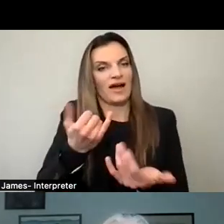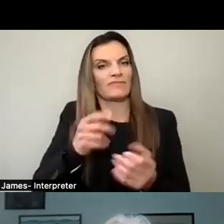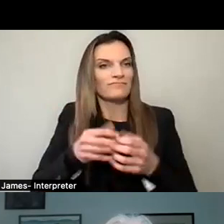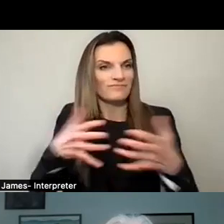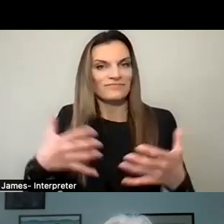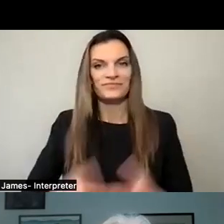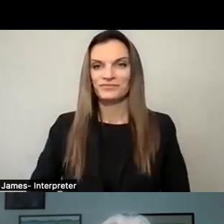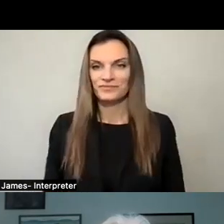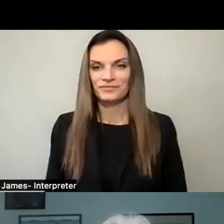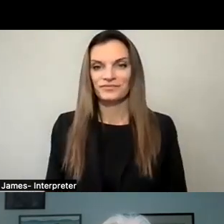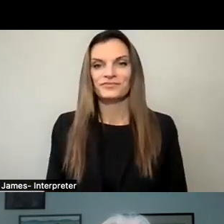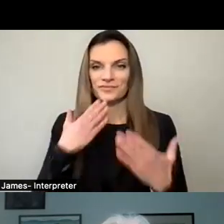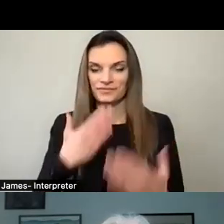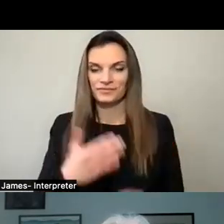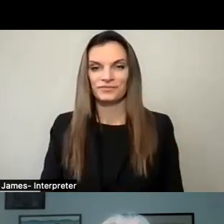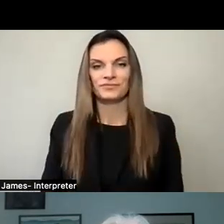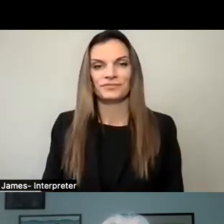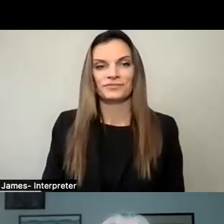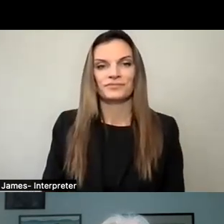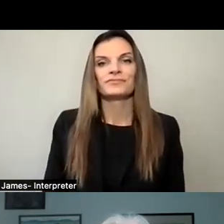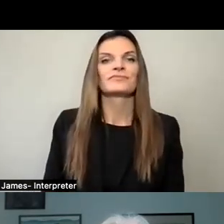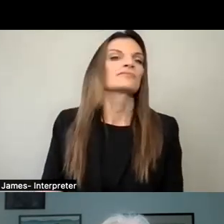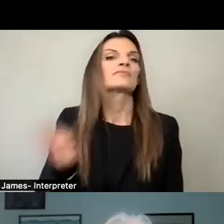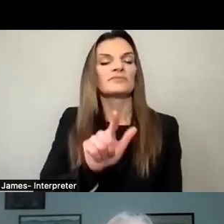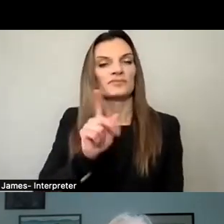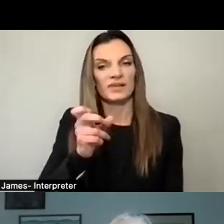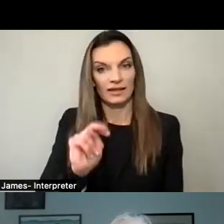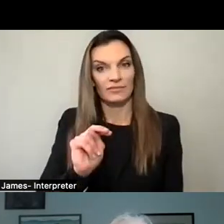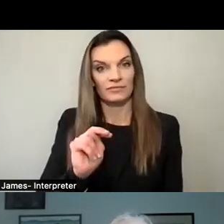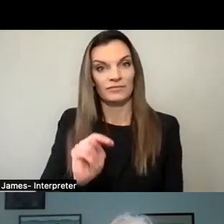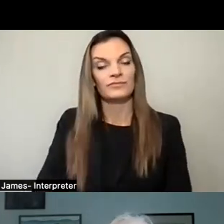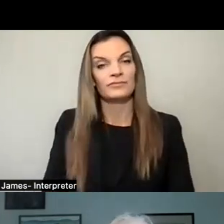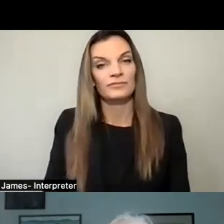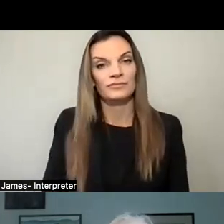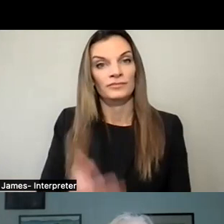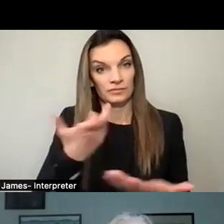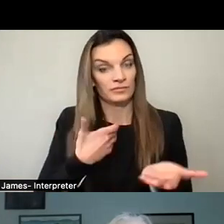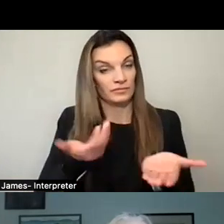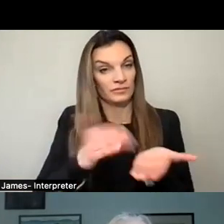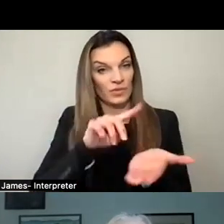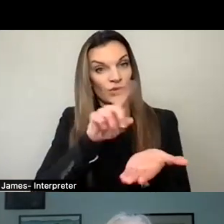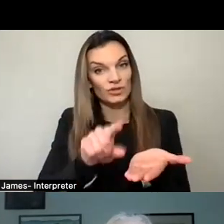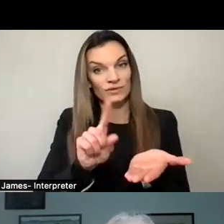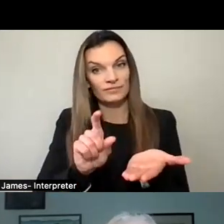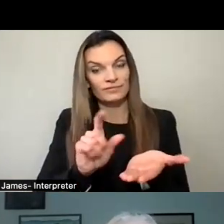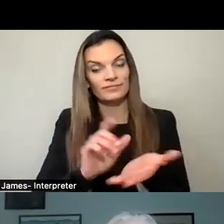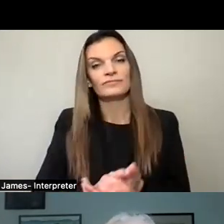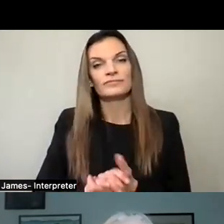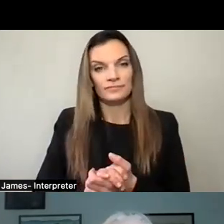hard to have. Thank you. Thank you. Ken, would you like me to repeat the question? Sure.